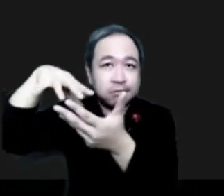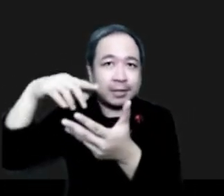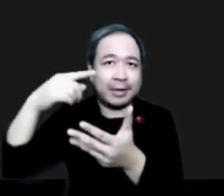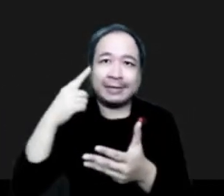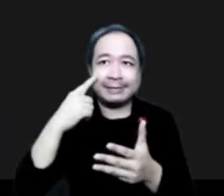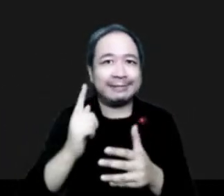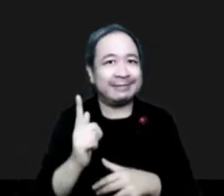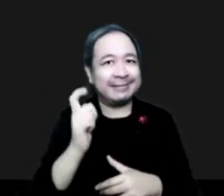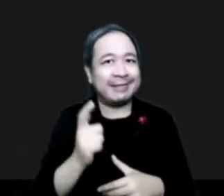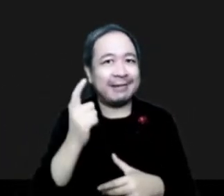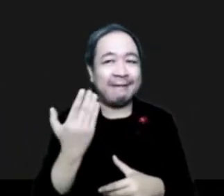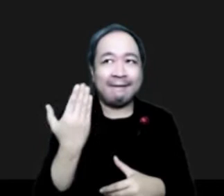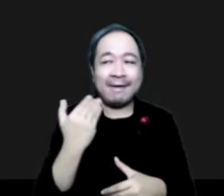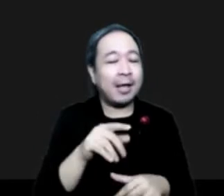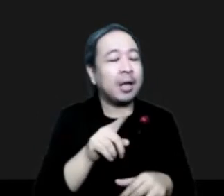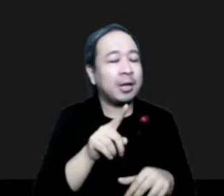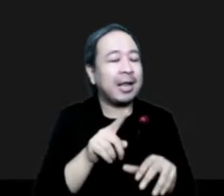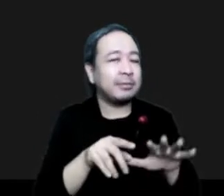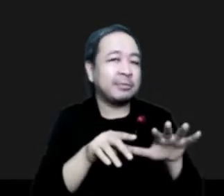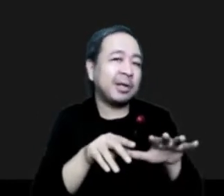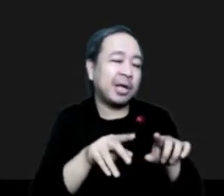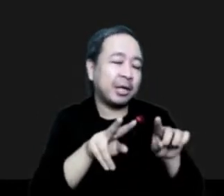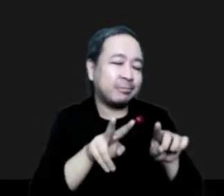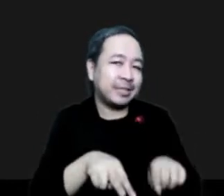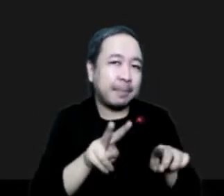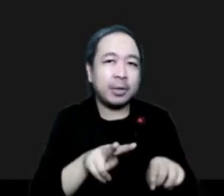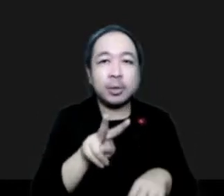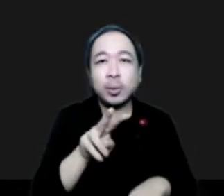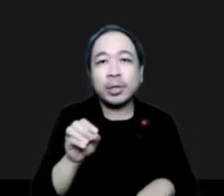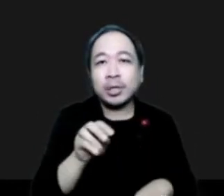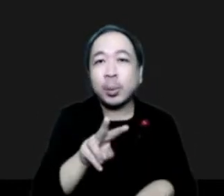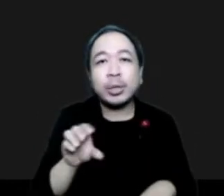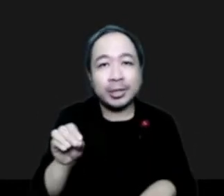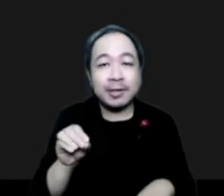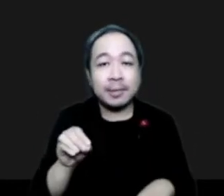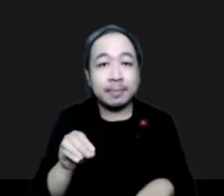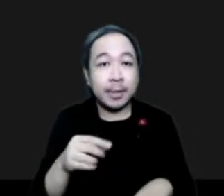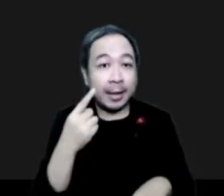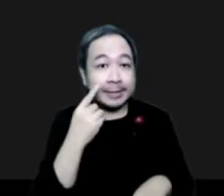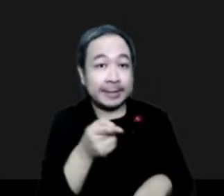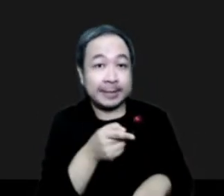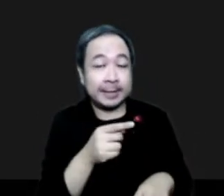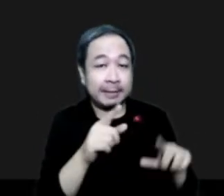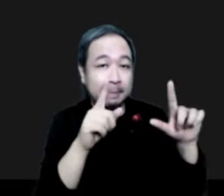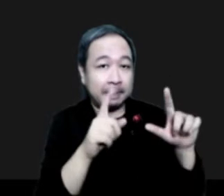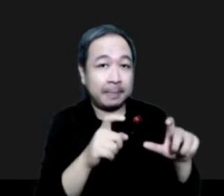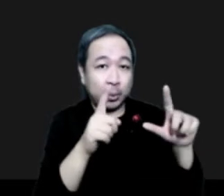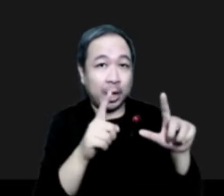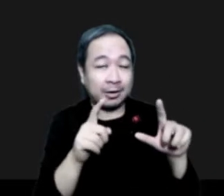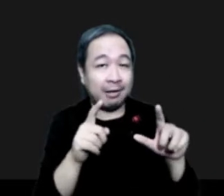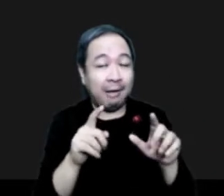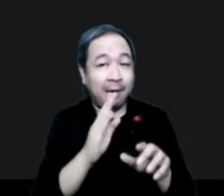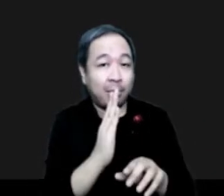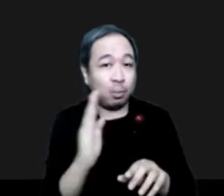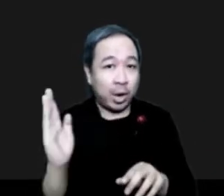So we're focusing on that air quality aspect too. And the graphic on the right, that's me and Georgia doing a briefing.